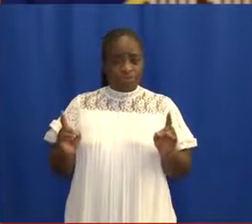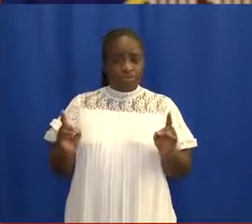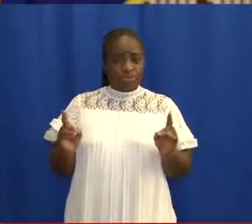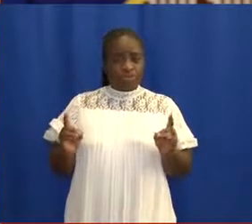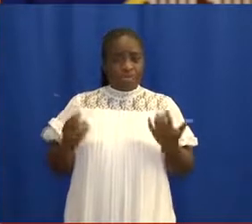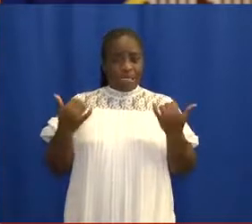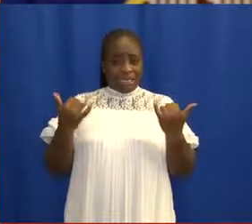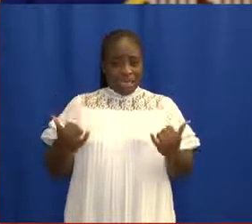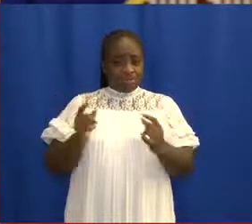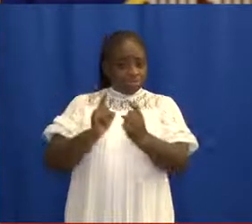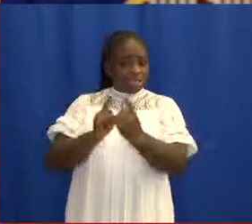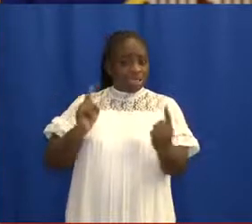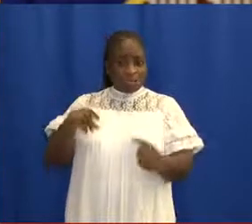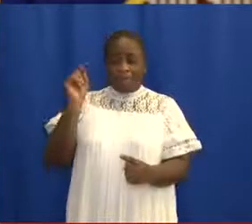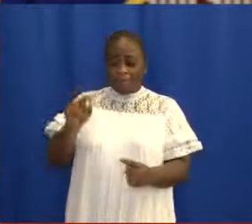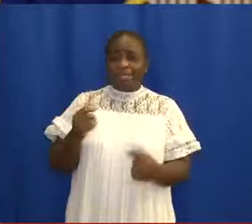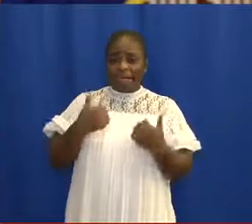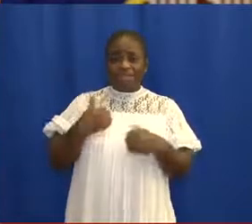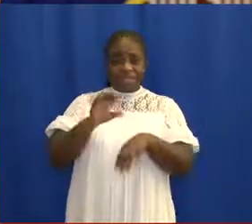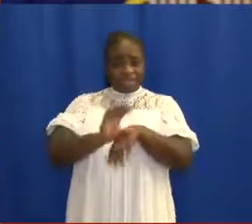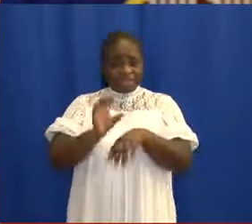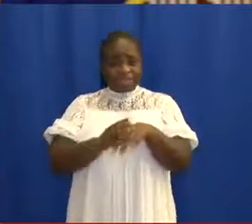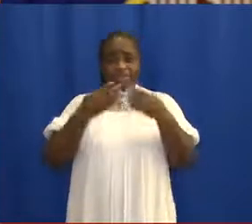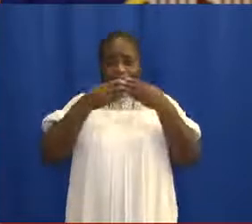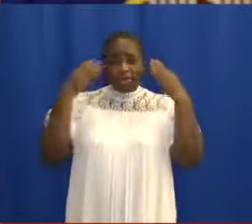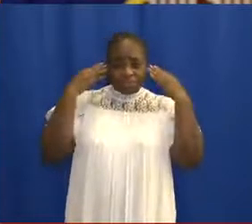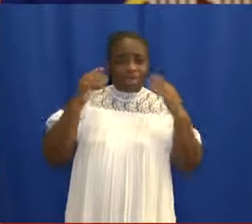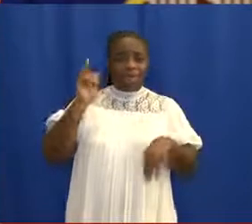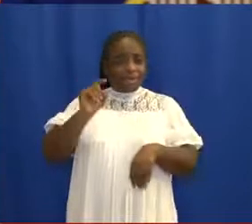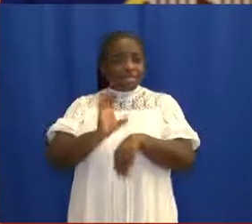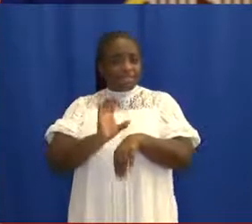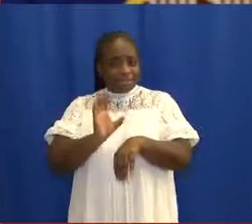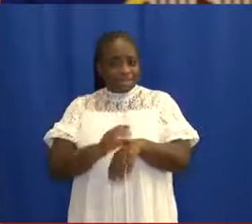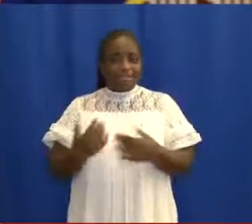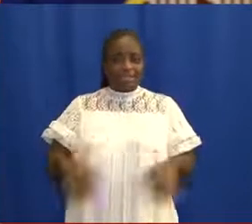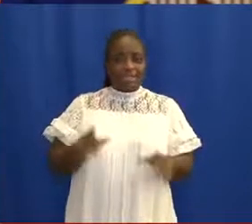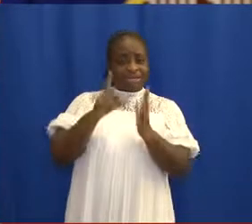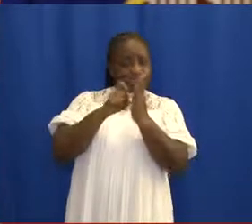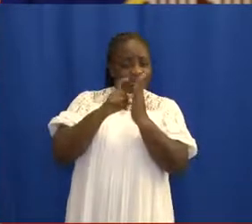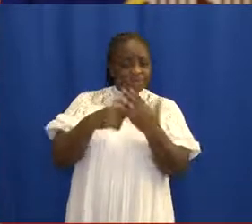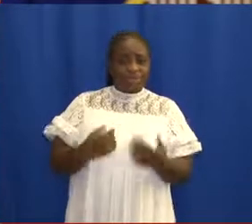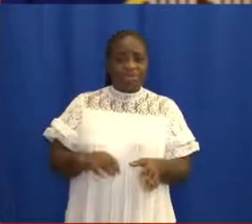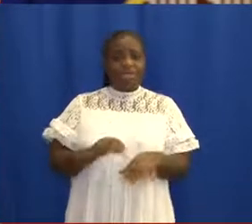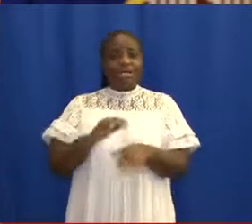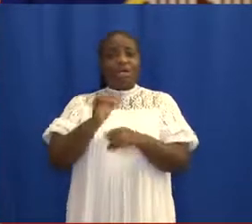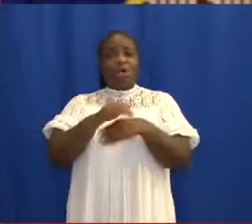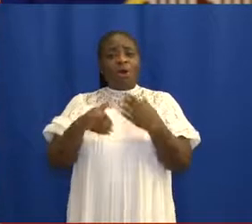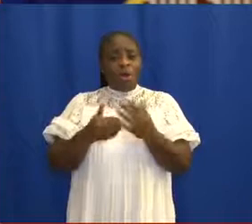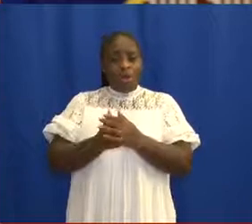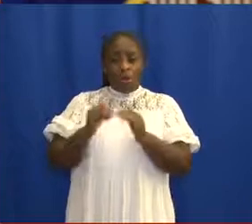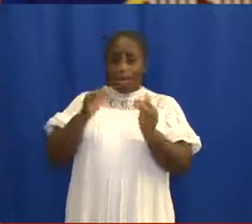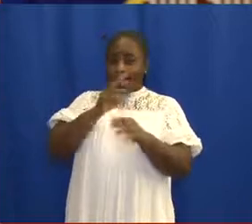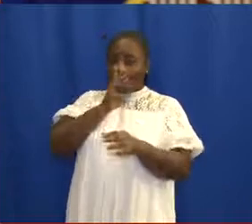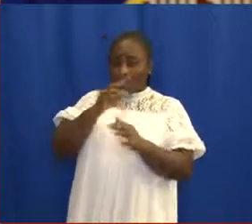one meter social distancing, mask wearing, use of sanitizers, and the presence of veronica